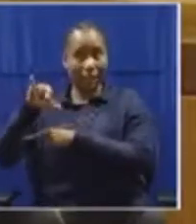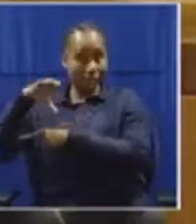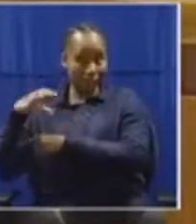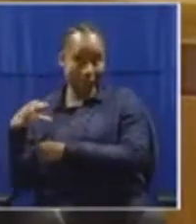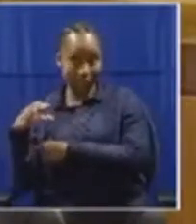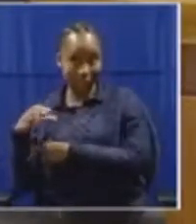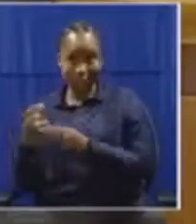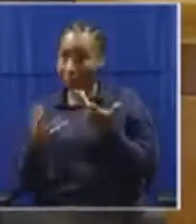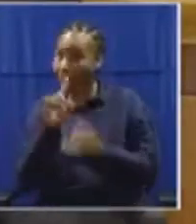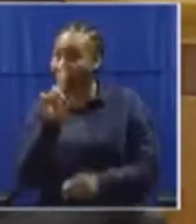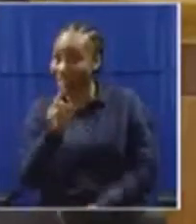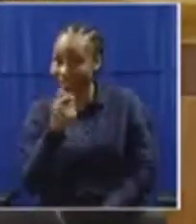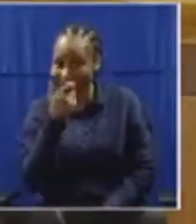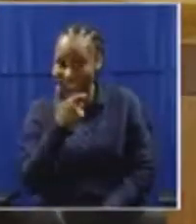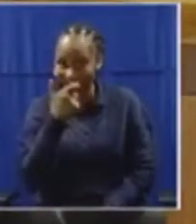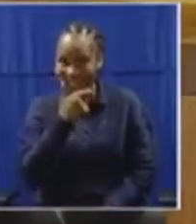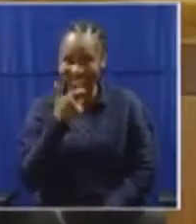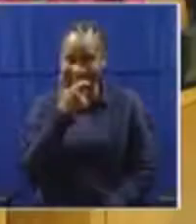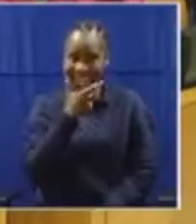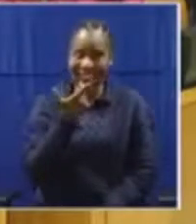Speaker, Speaker,